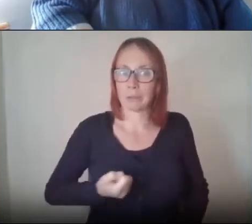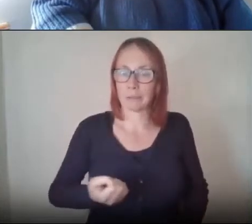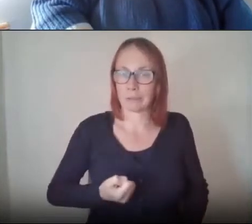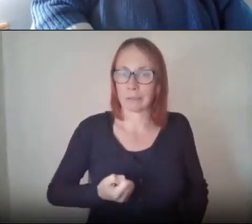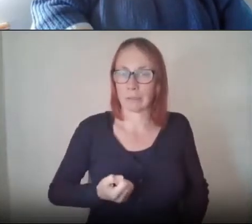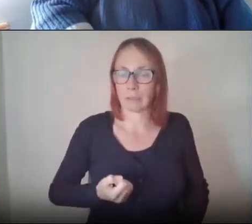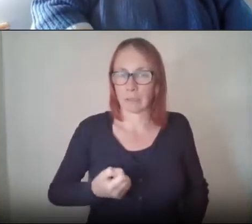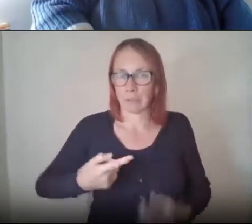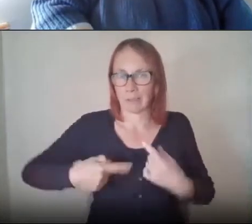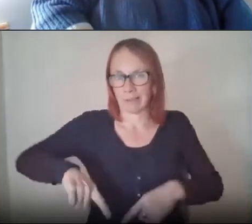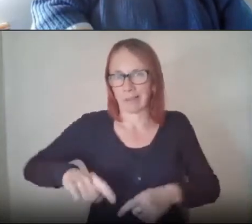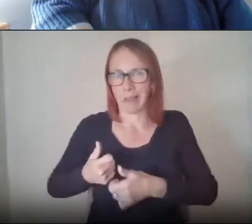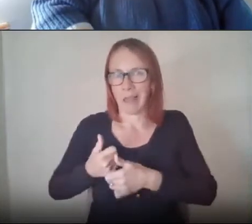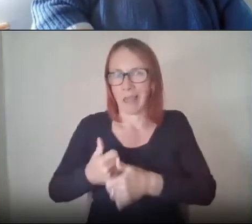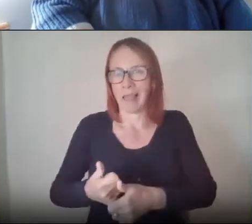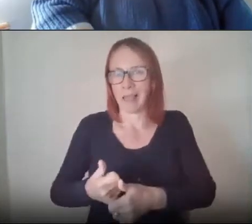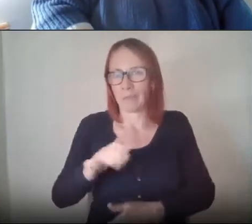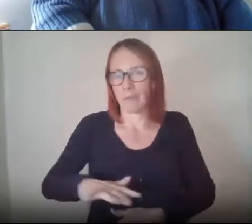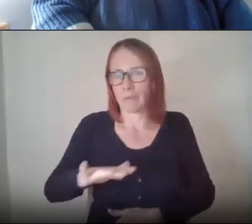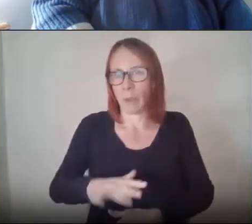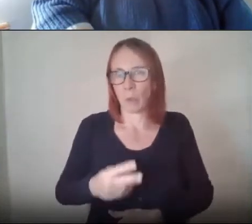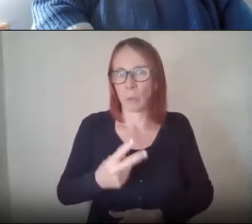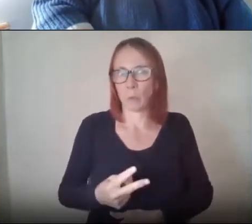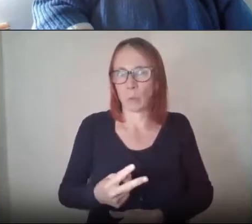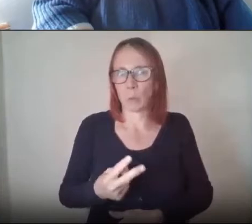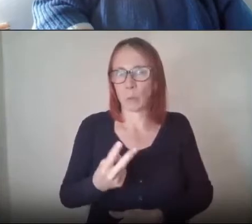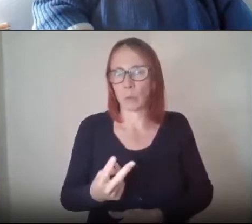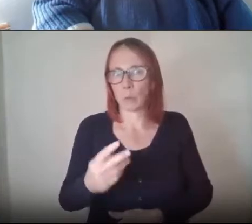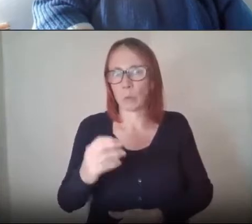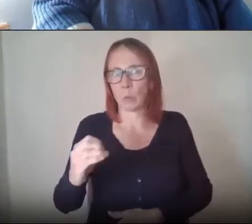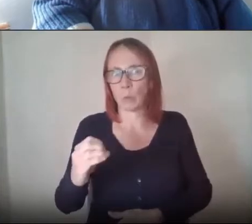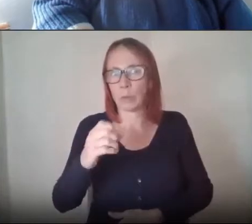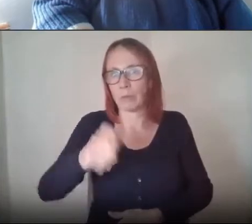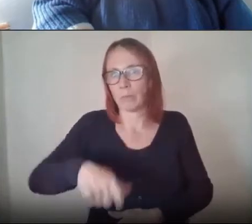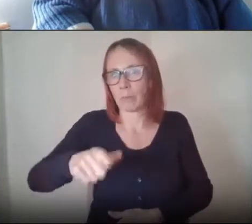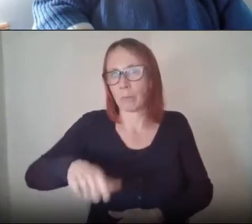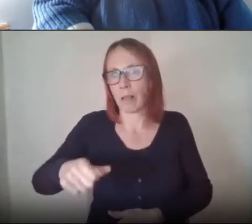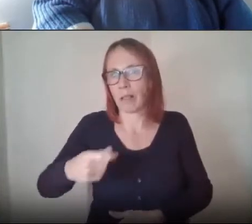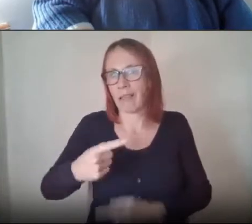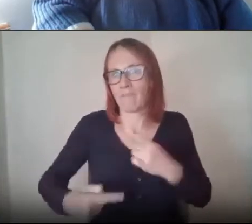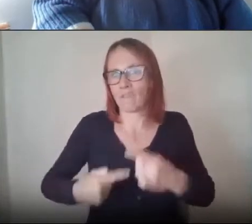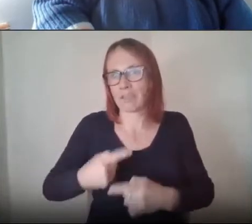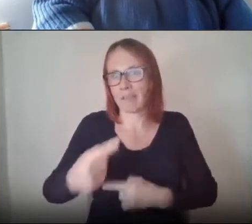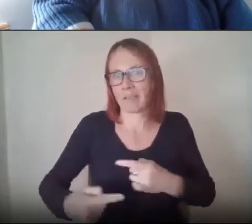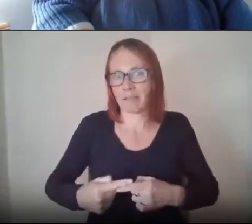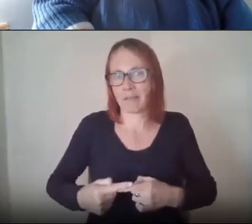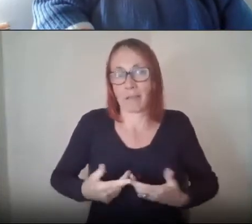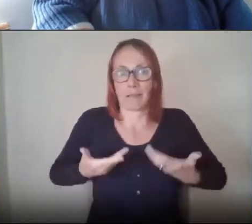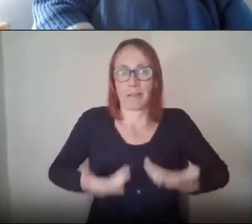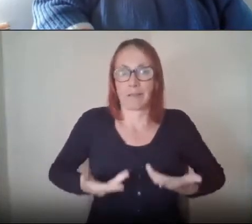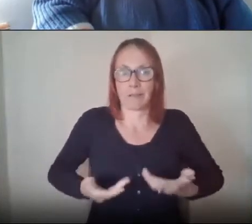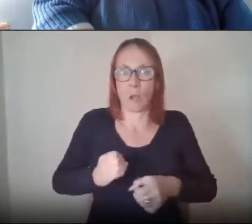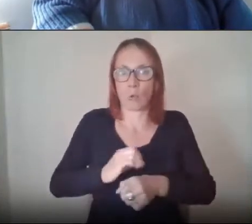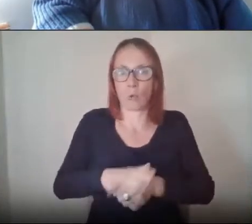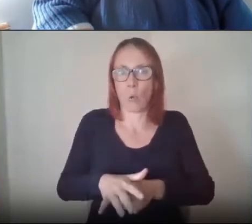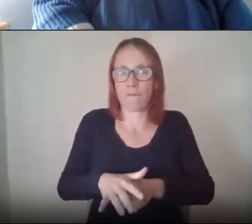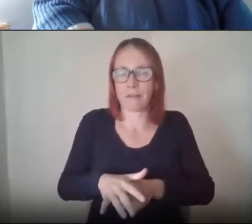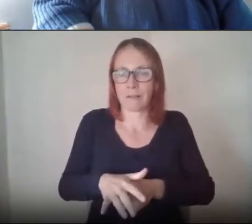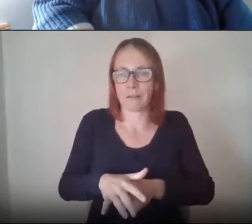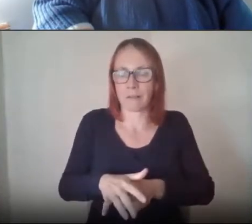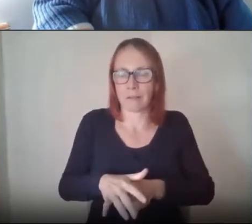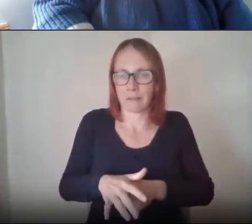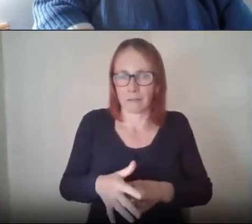220 people a year and now obviously with covid 19 coming along and we had a situation that